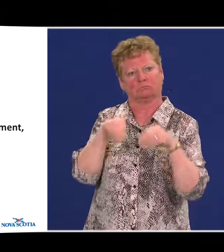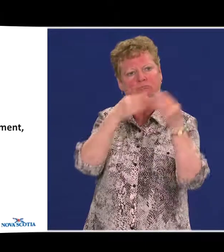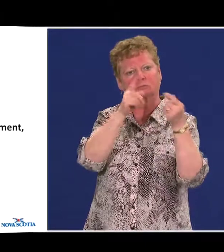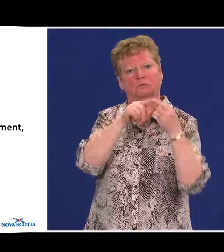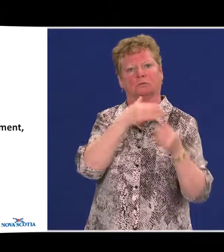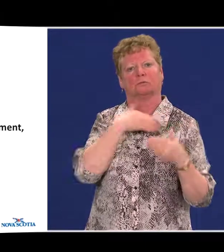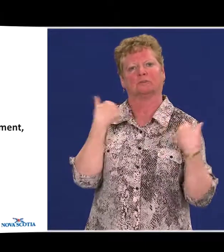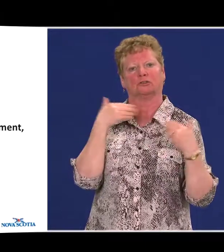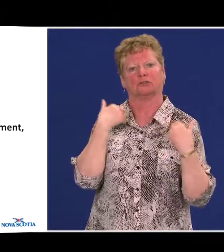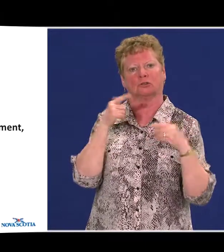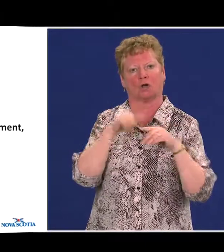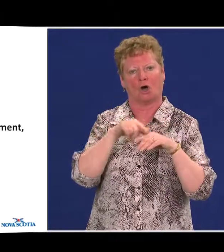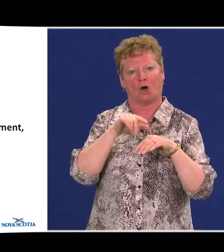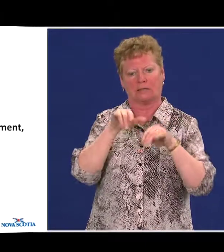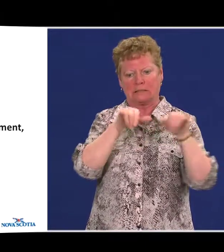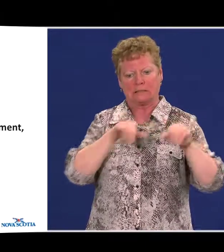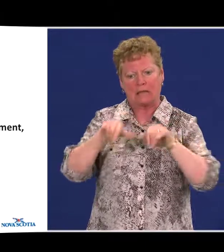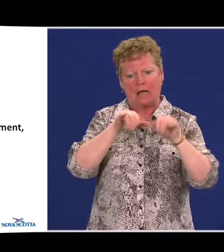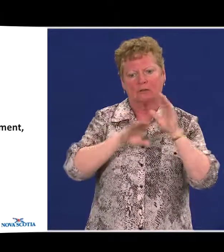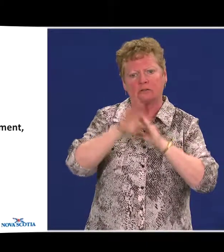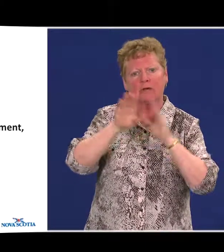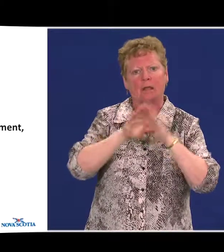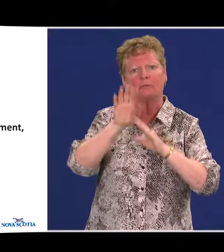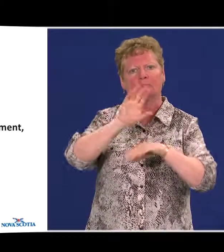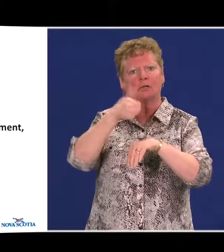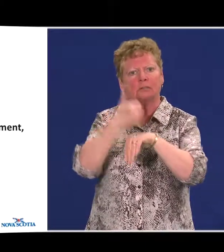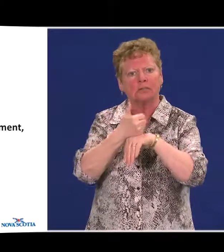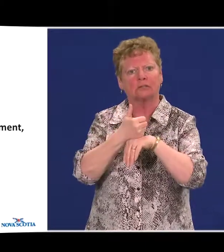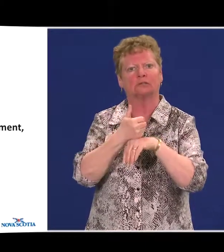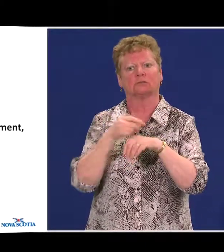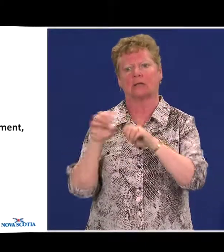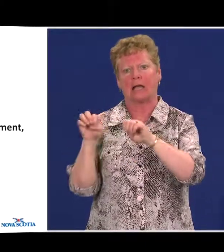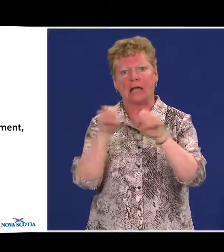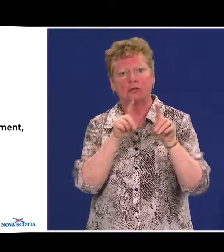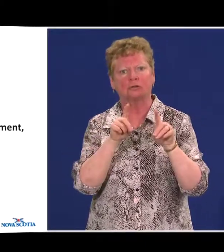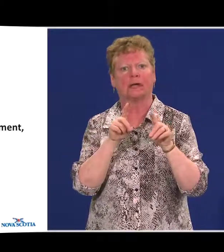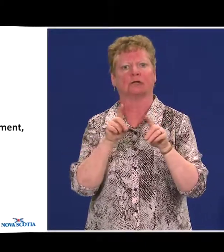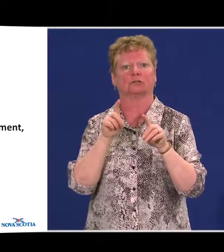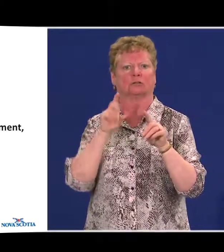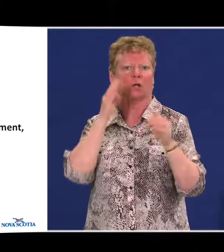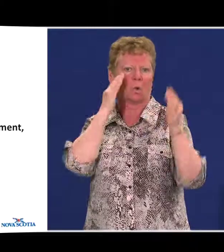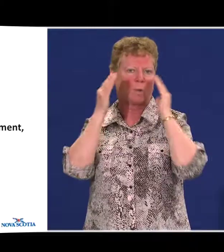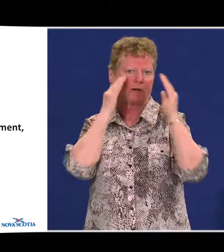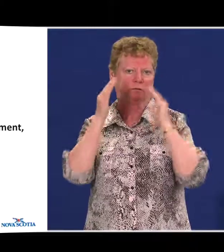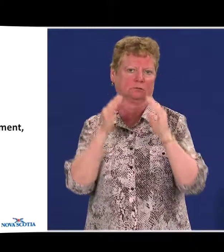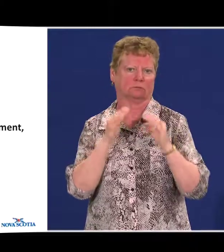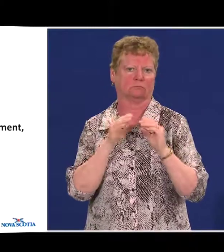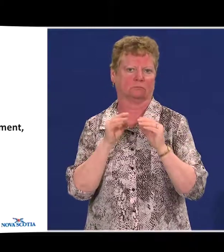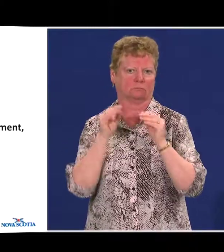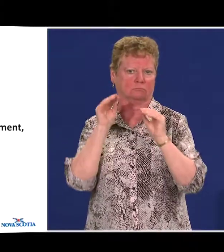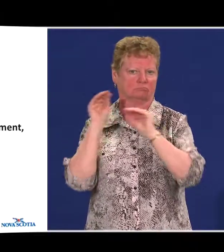development, implementation, and education and awareness campaigns.